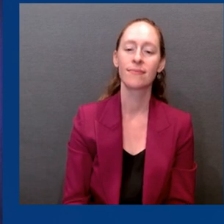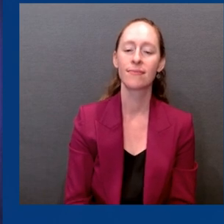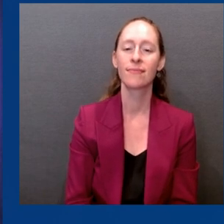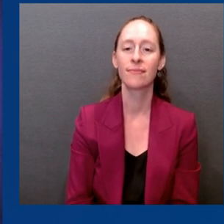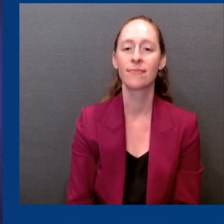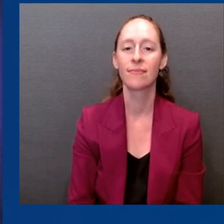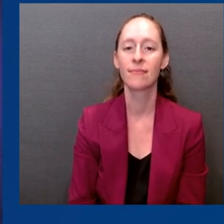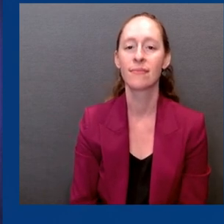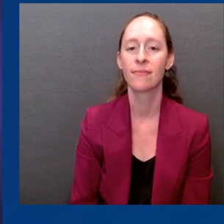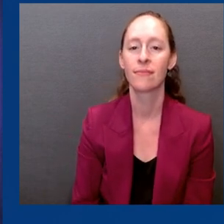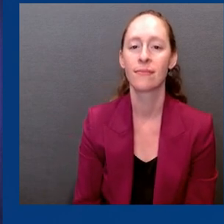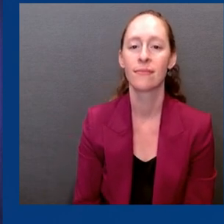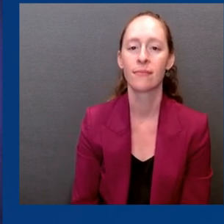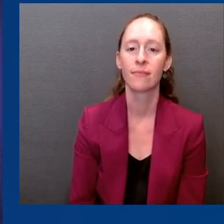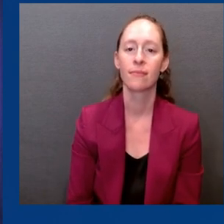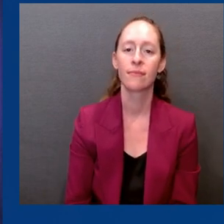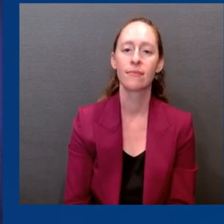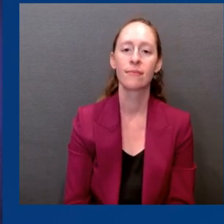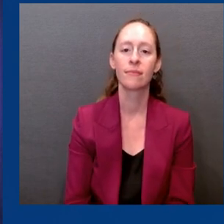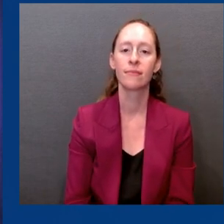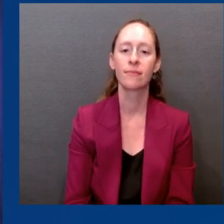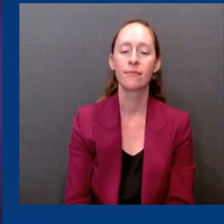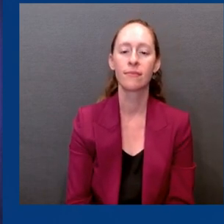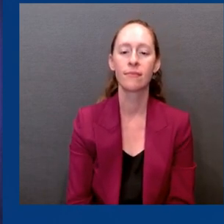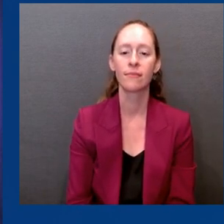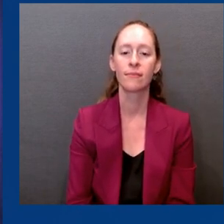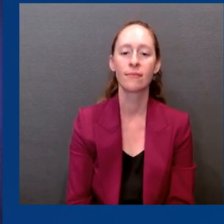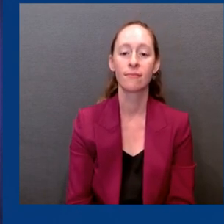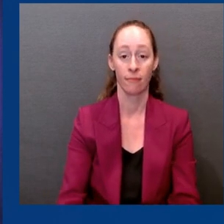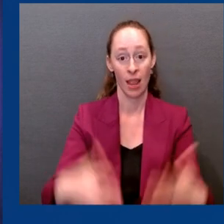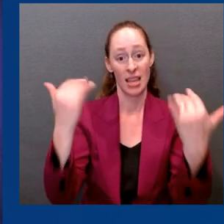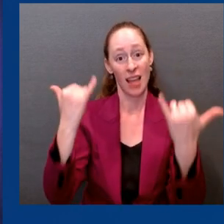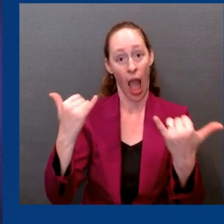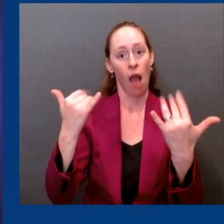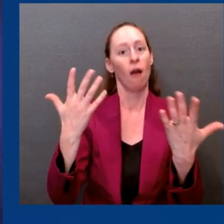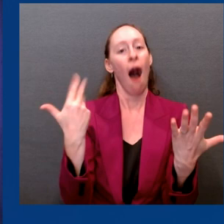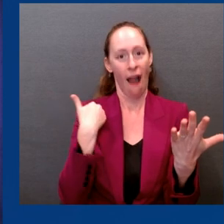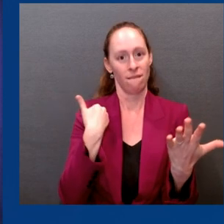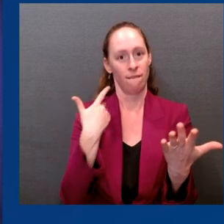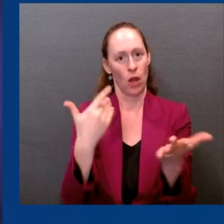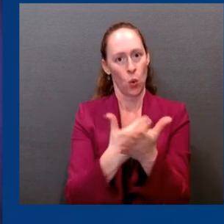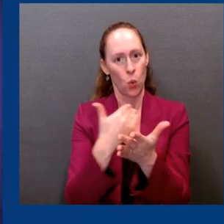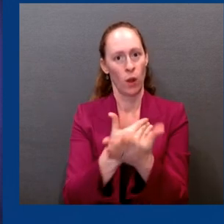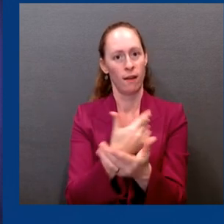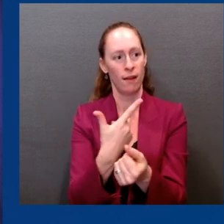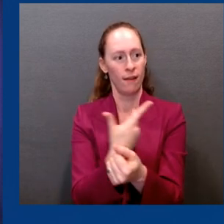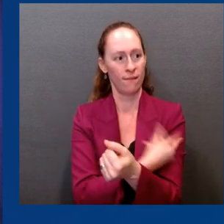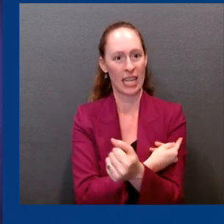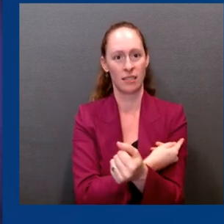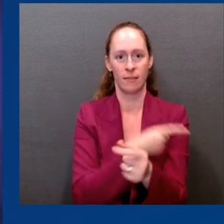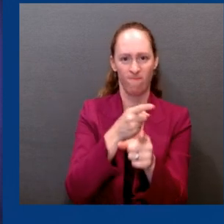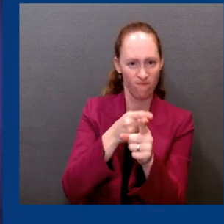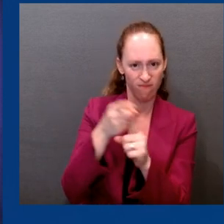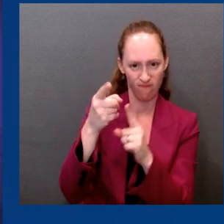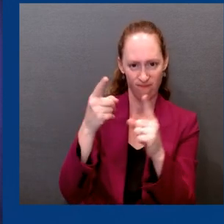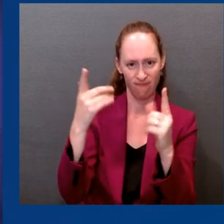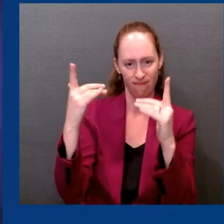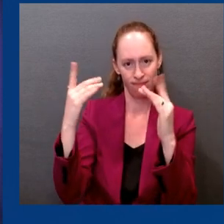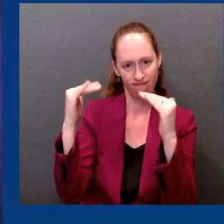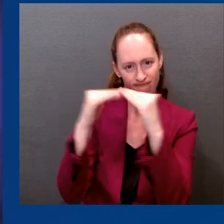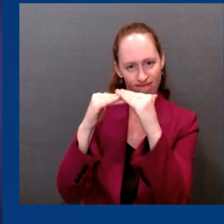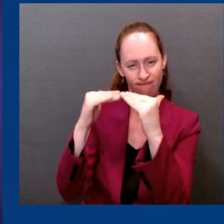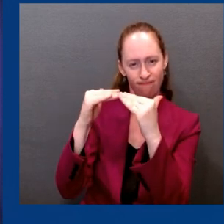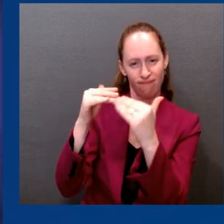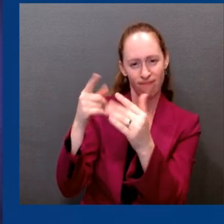We have great treatments that save lives. We have widespread availability of testing. And we have been working diligently